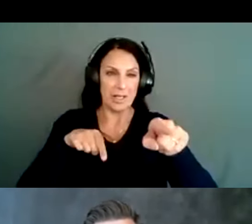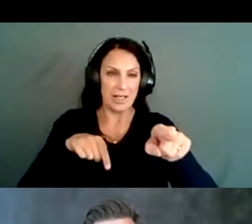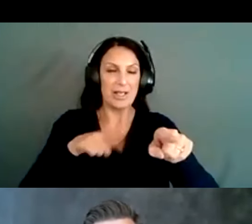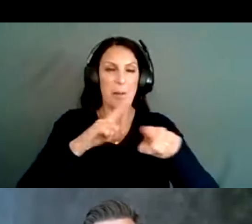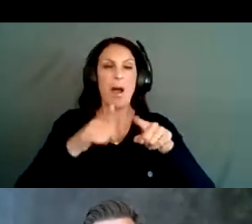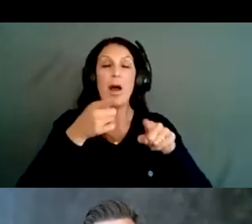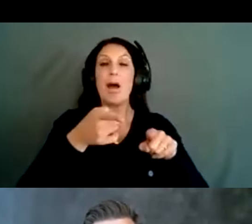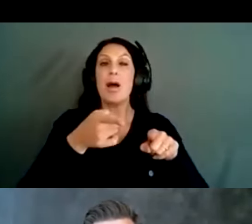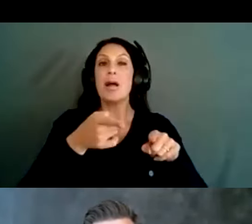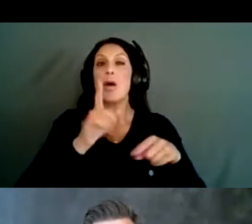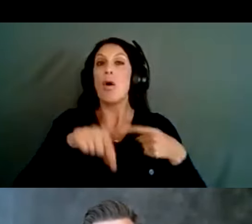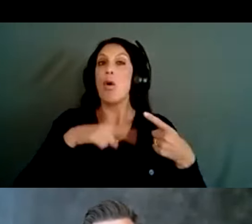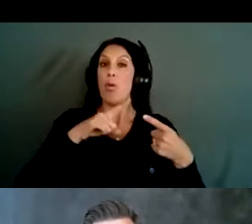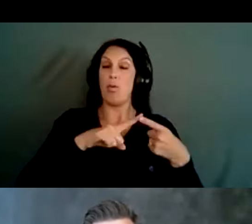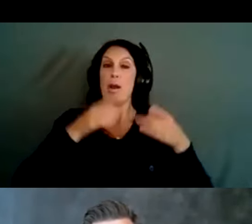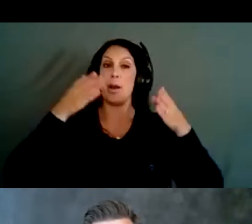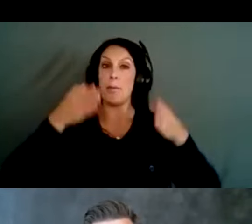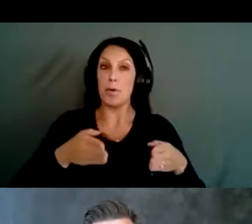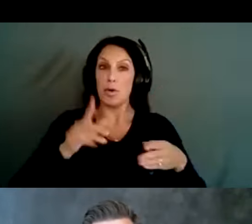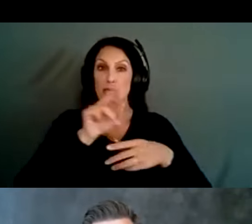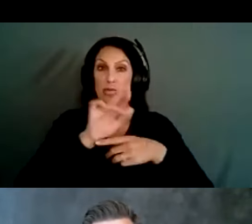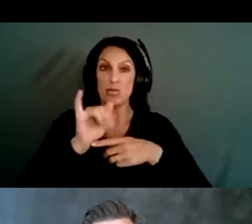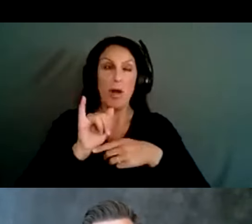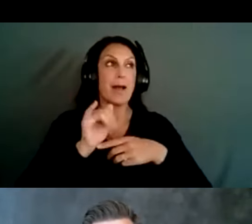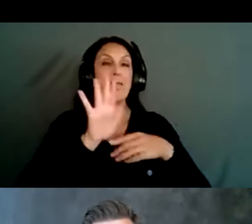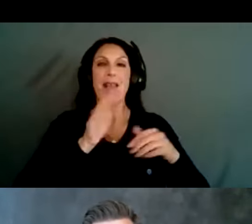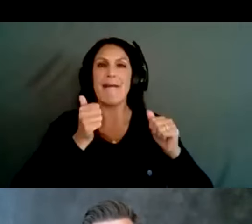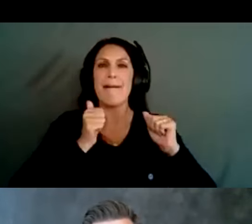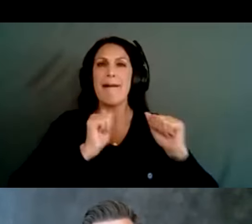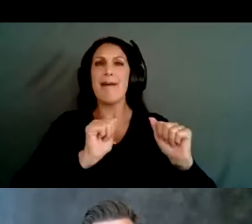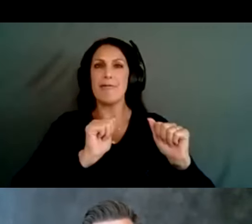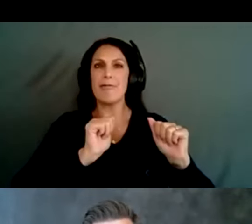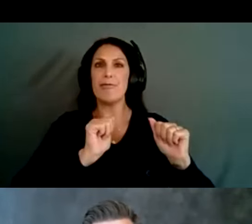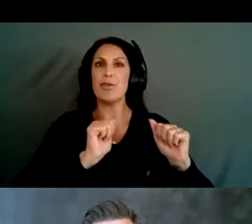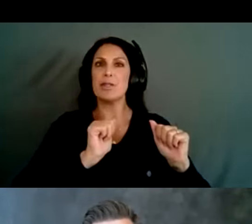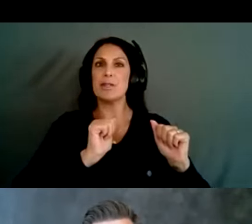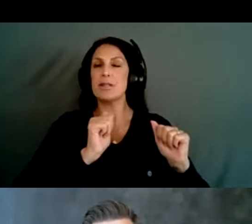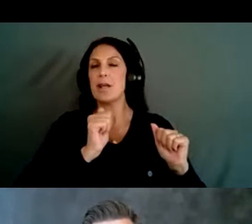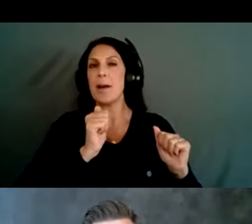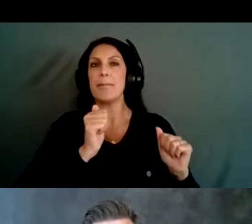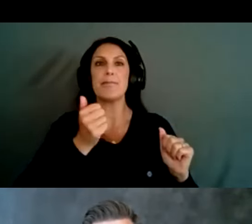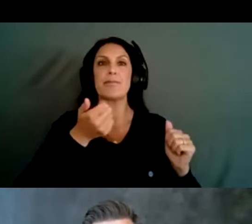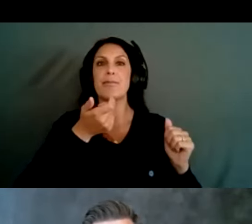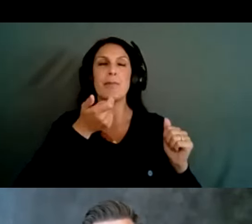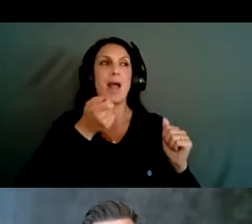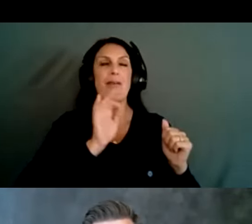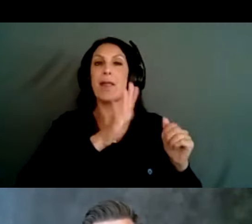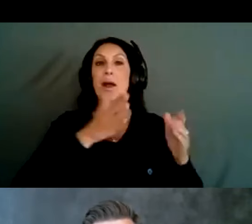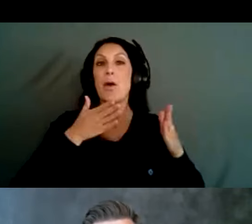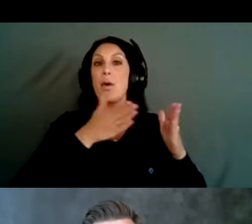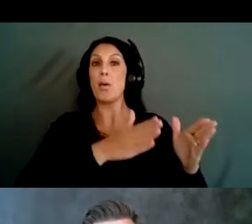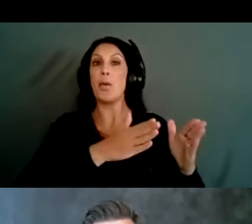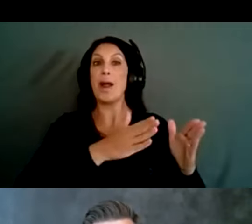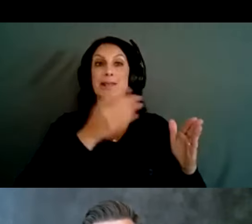version is that when efforts have focused on one of the highest contributors or highest means or methods to